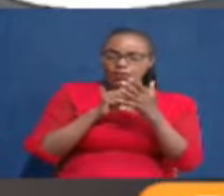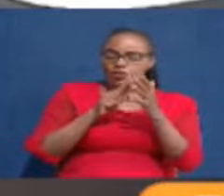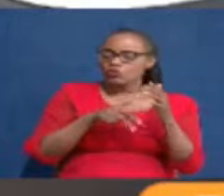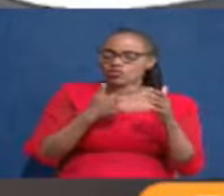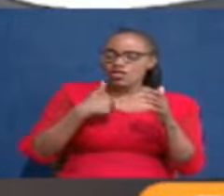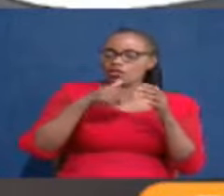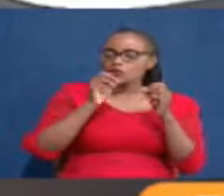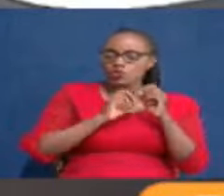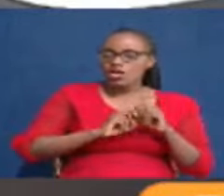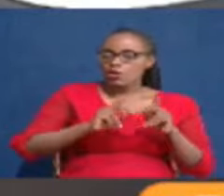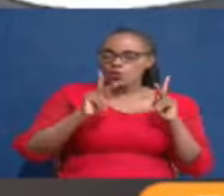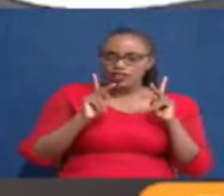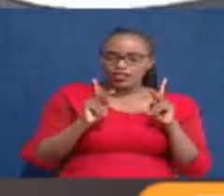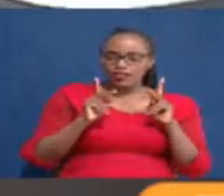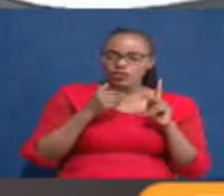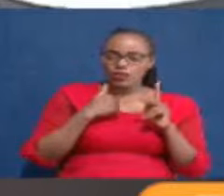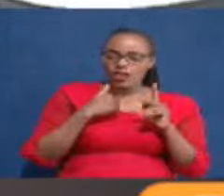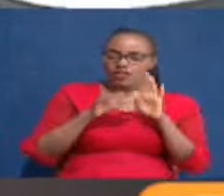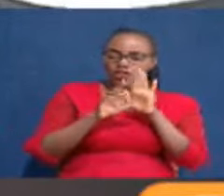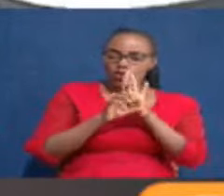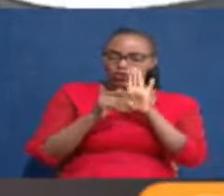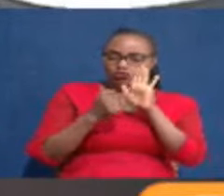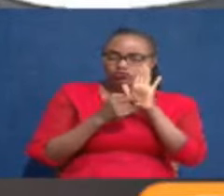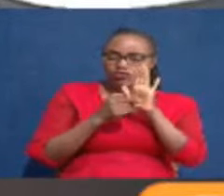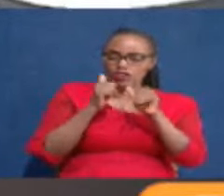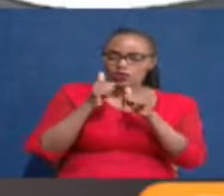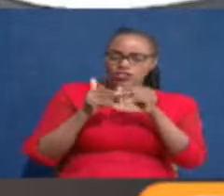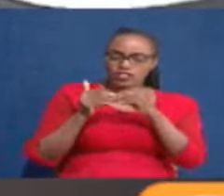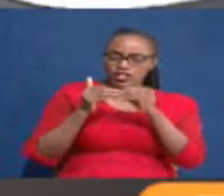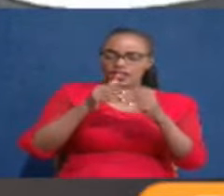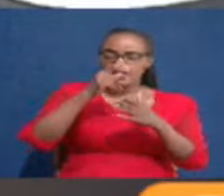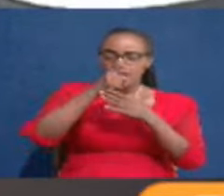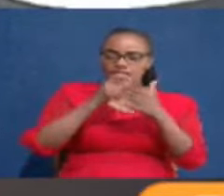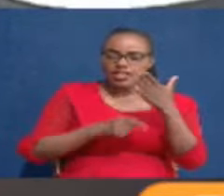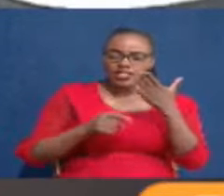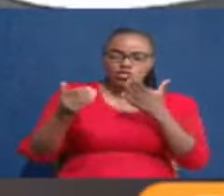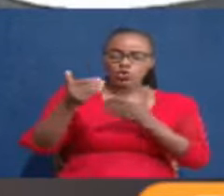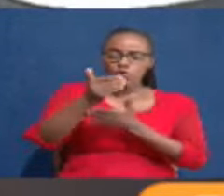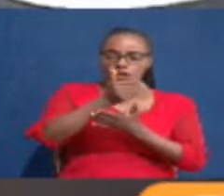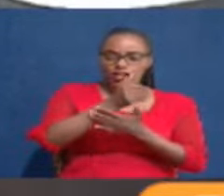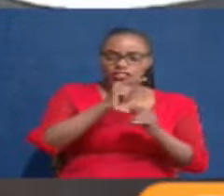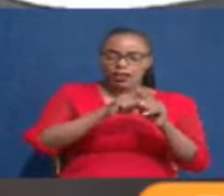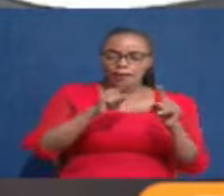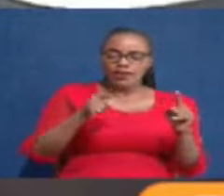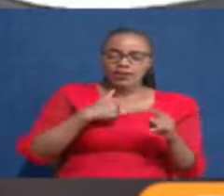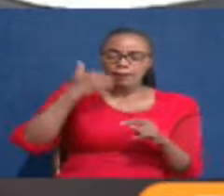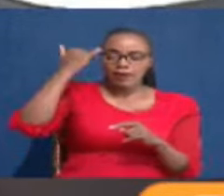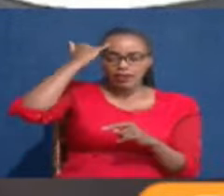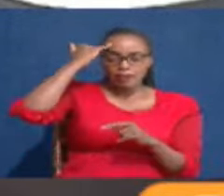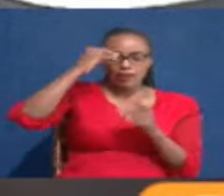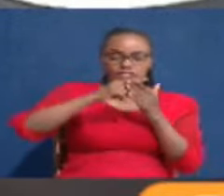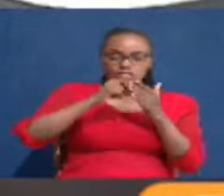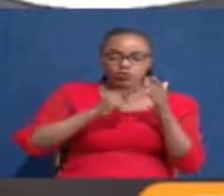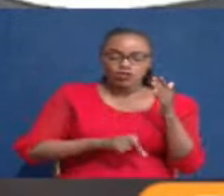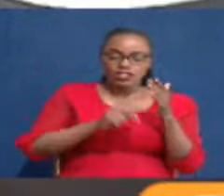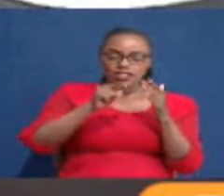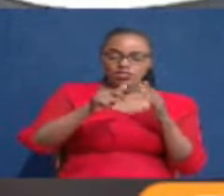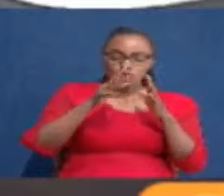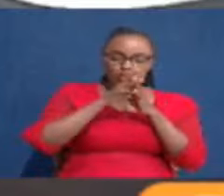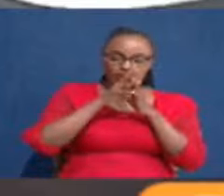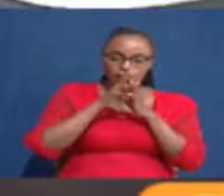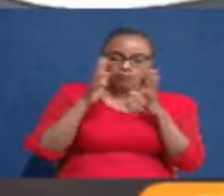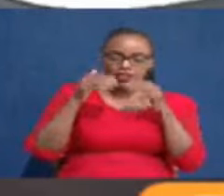okay in terms of, you know, we have laws in place that are guiding our tax collection measures. But I would imagine this would be a great